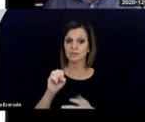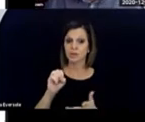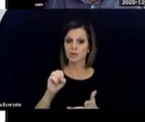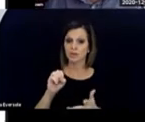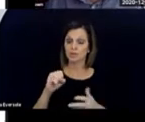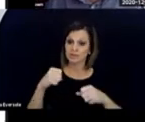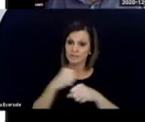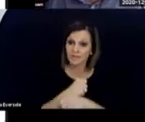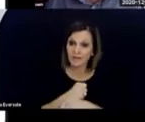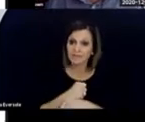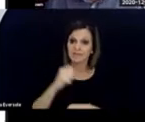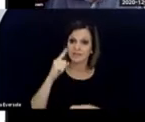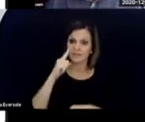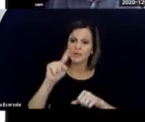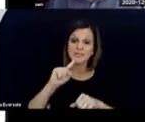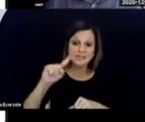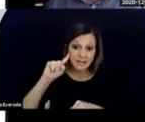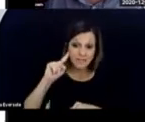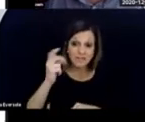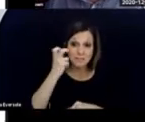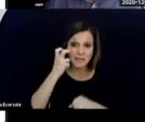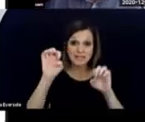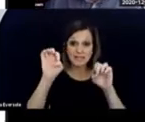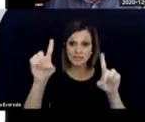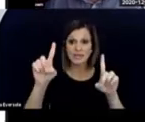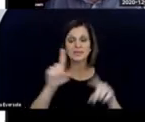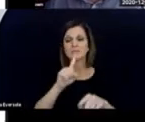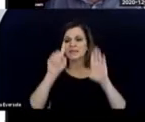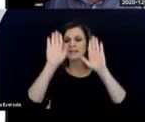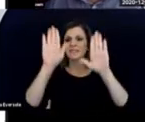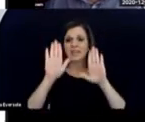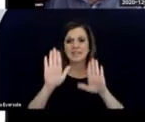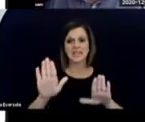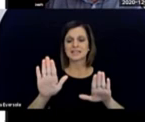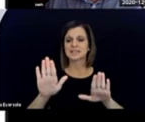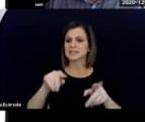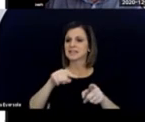deafblind education. It's a fantastic discipline.